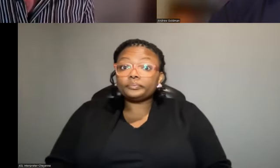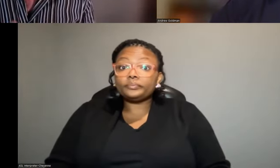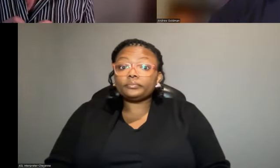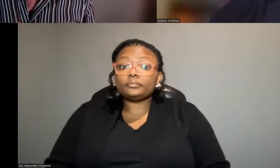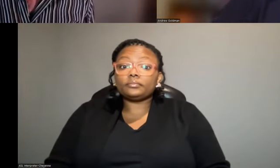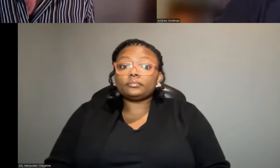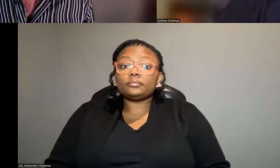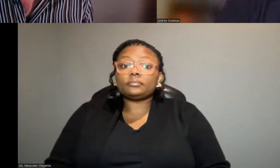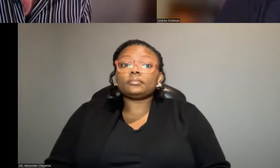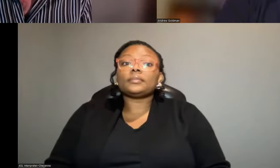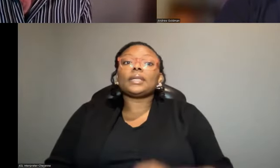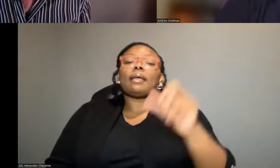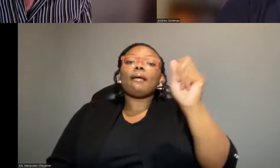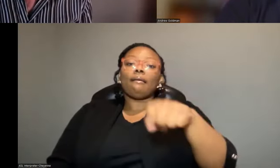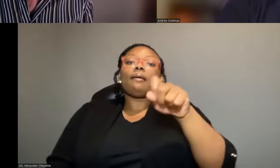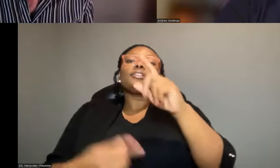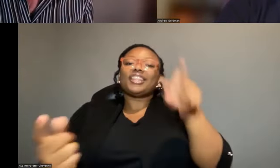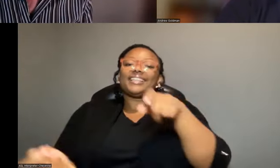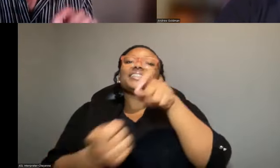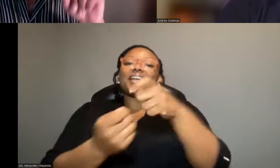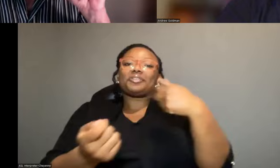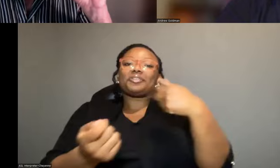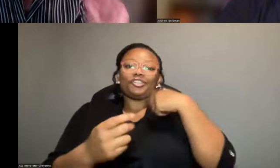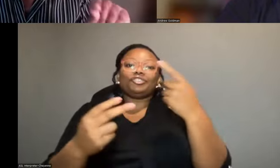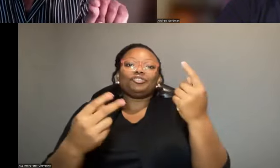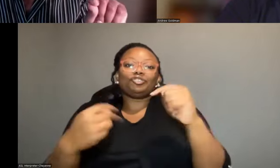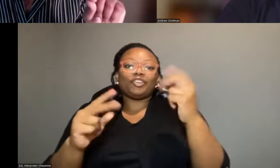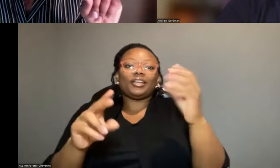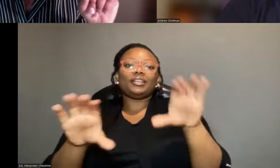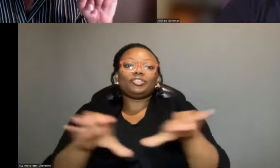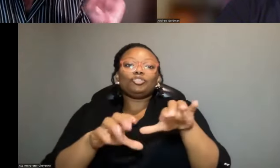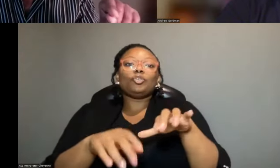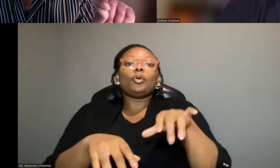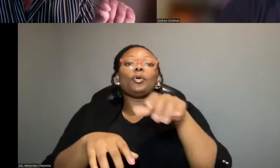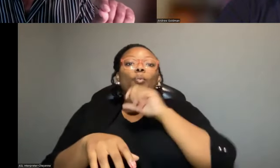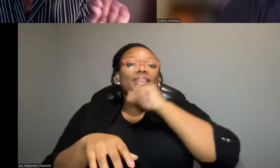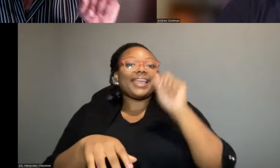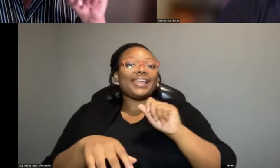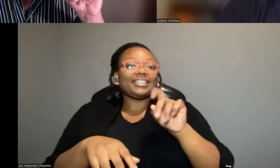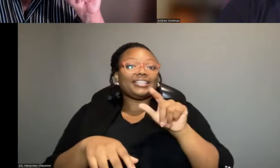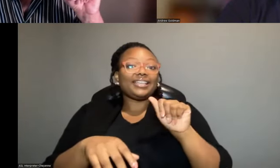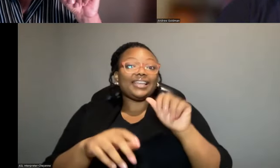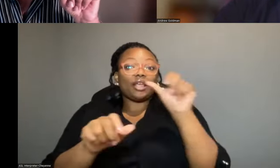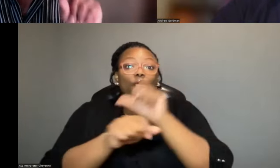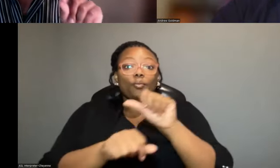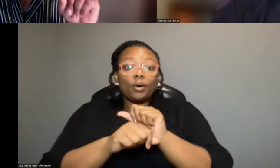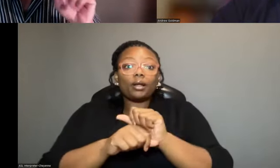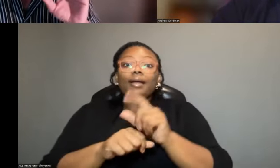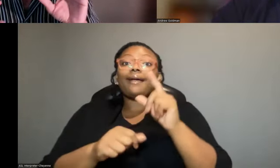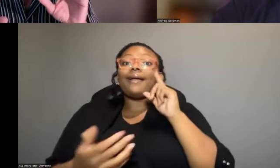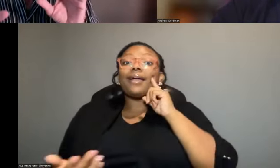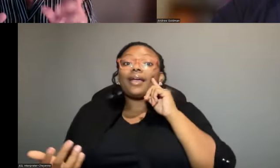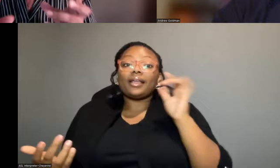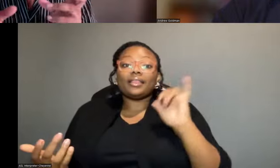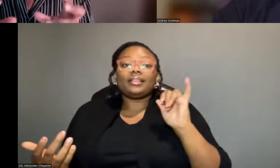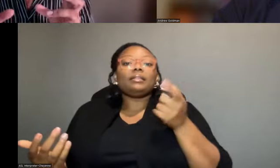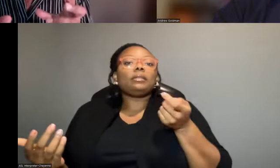That's yes. So that's exactly what we're trying to do with the ancient DNA work. It looks that